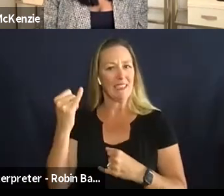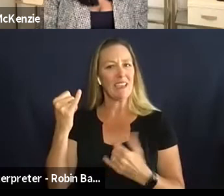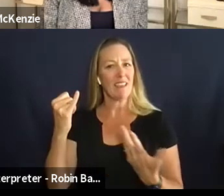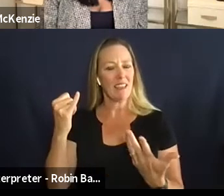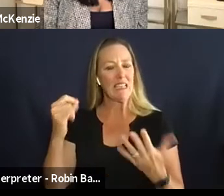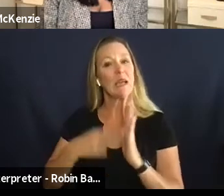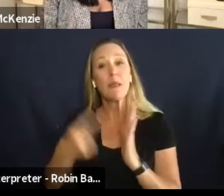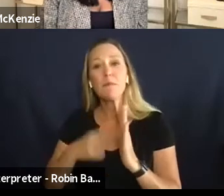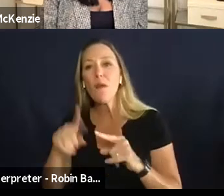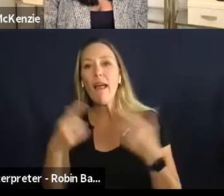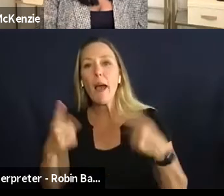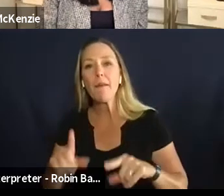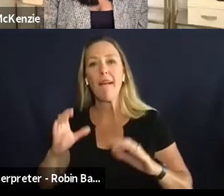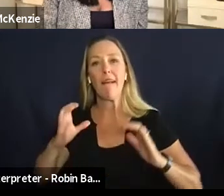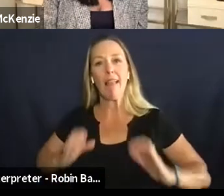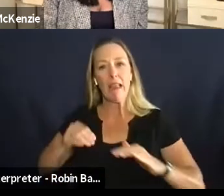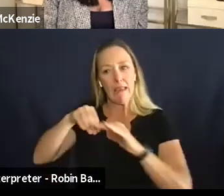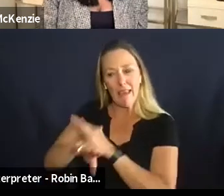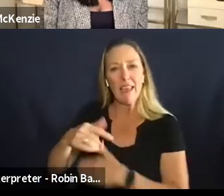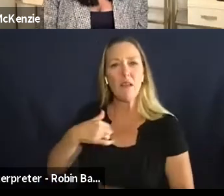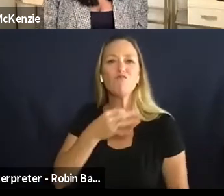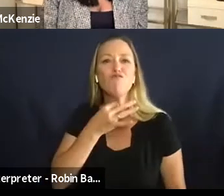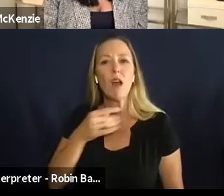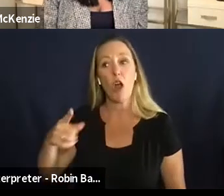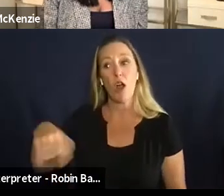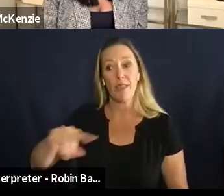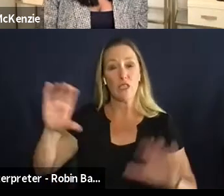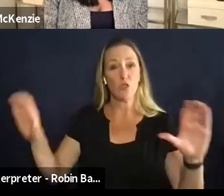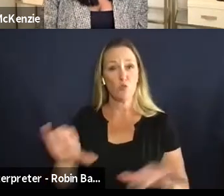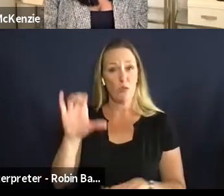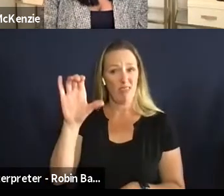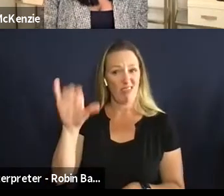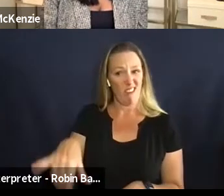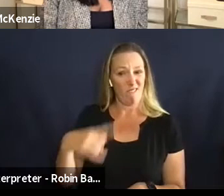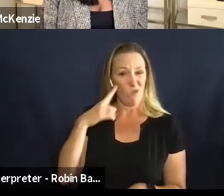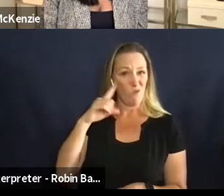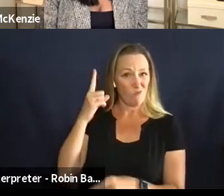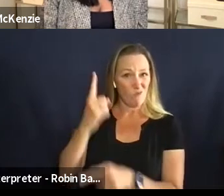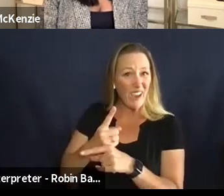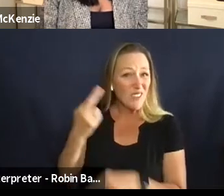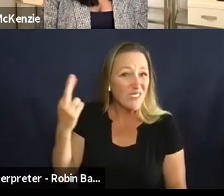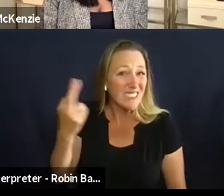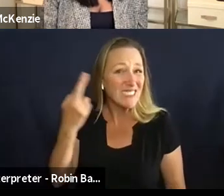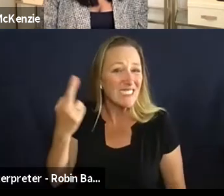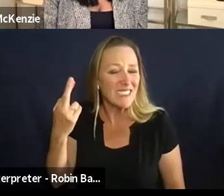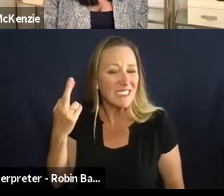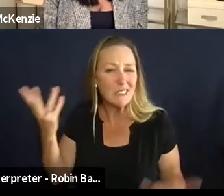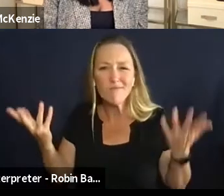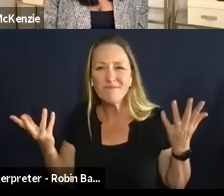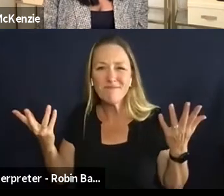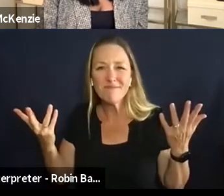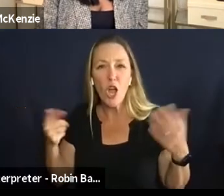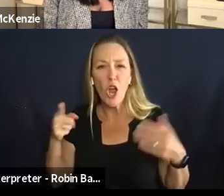sometimes when a client comes in i want to know are they doing it for um the right reasons are they doing it for for